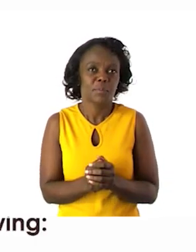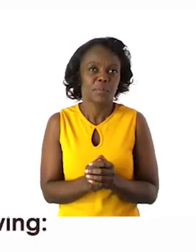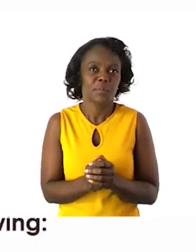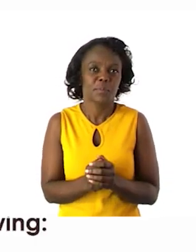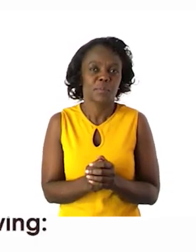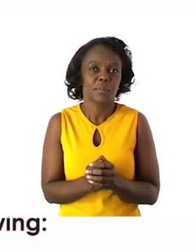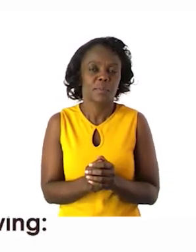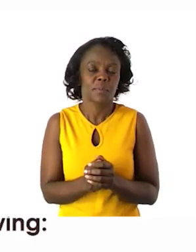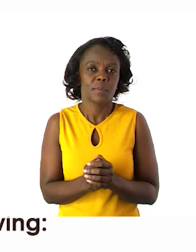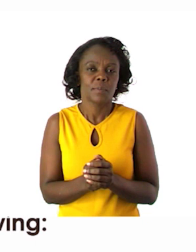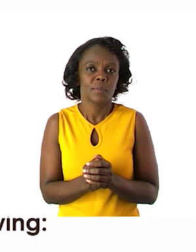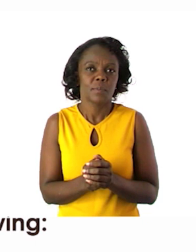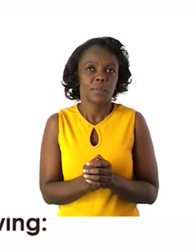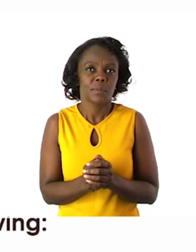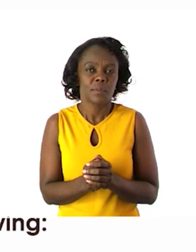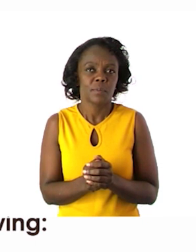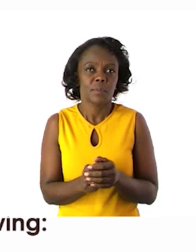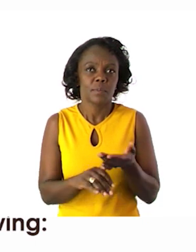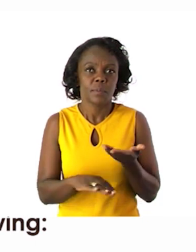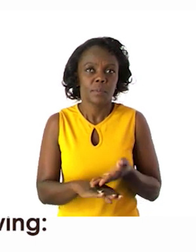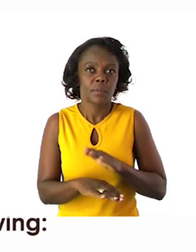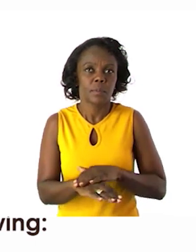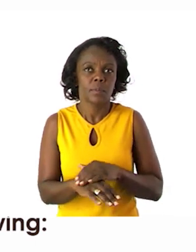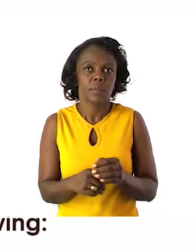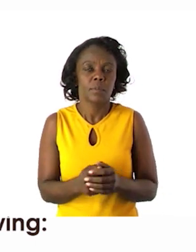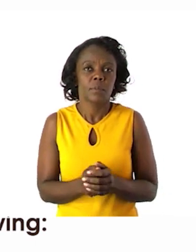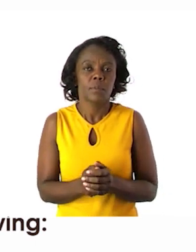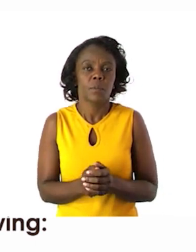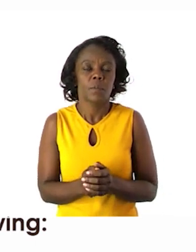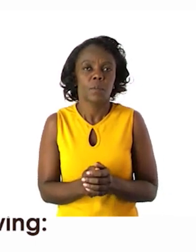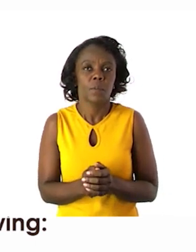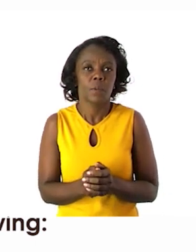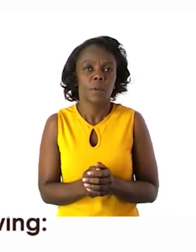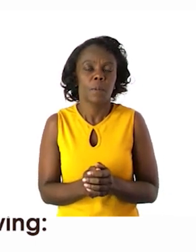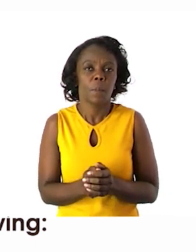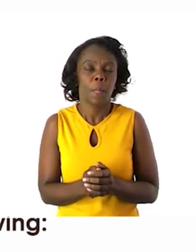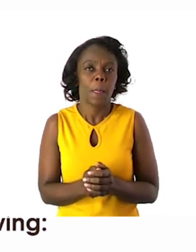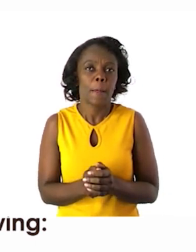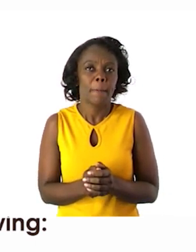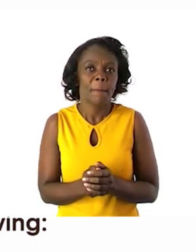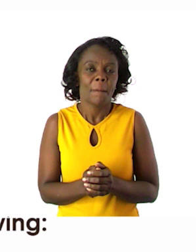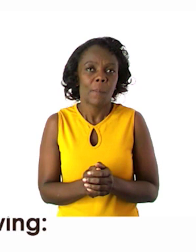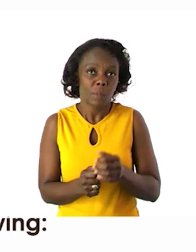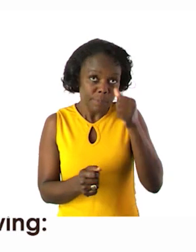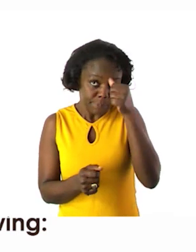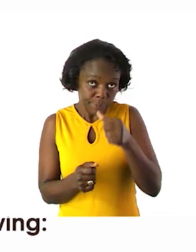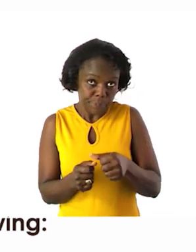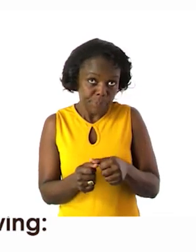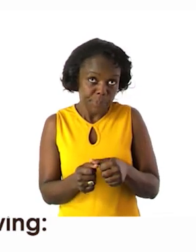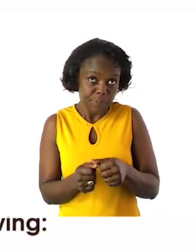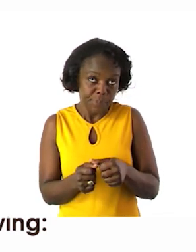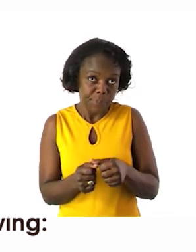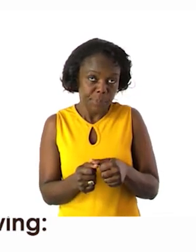answer. Let's look at the first example that they have given us. Remember what we have learned when we